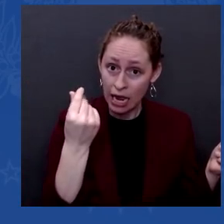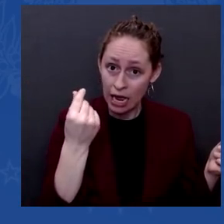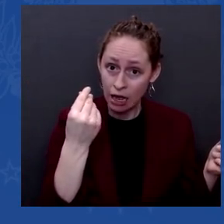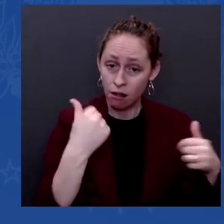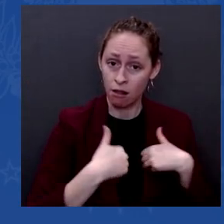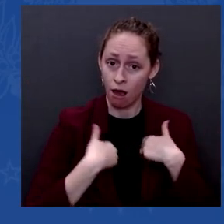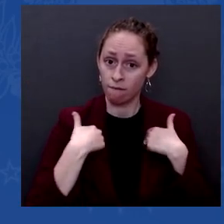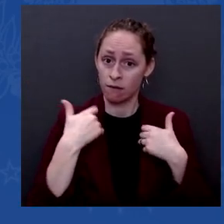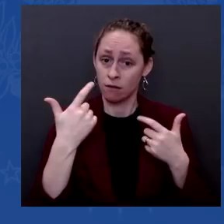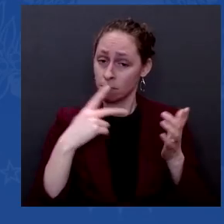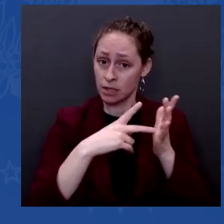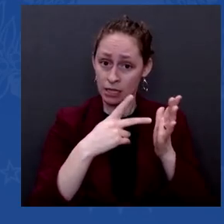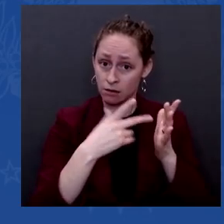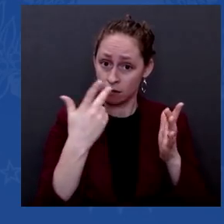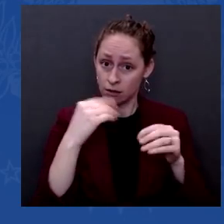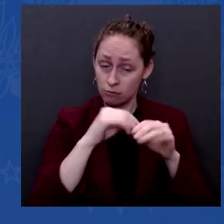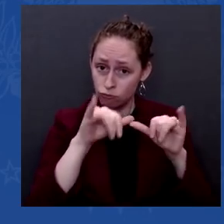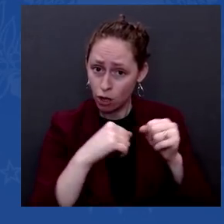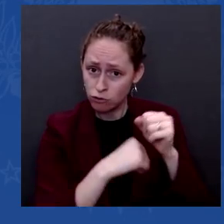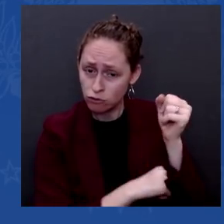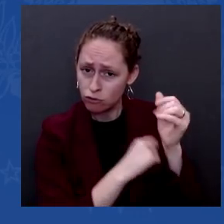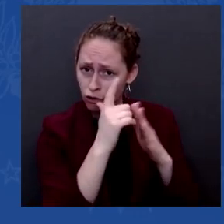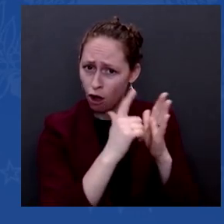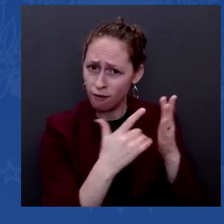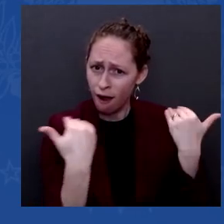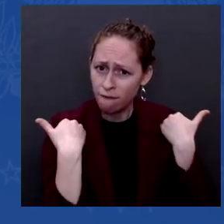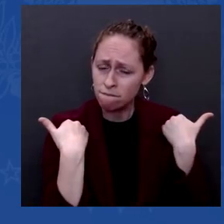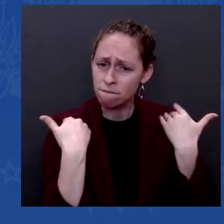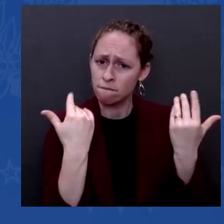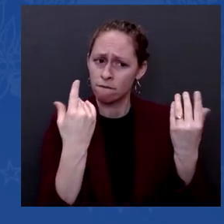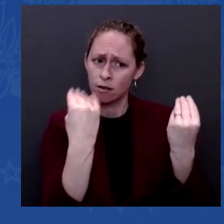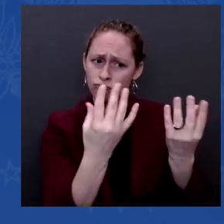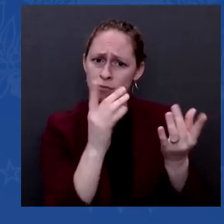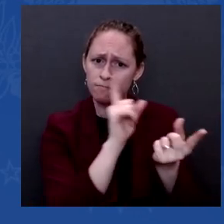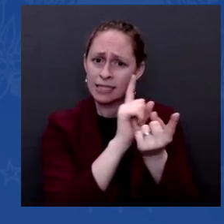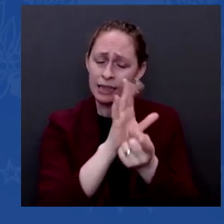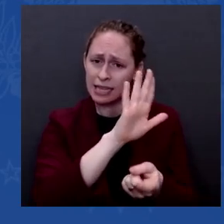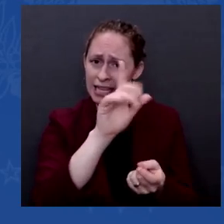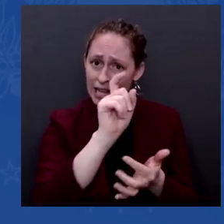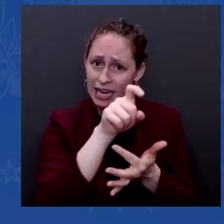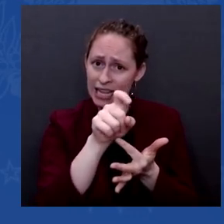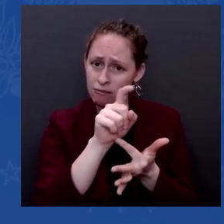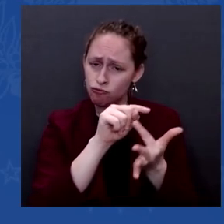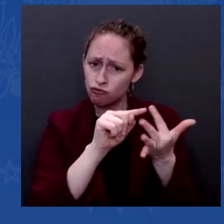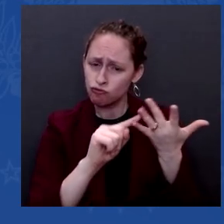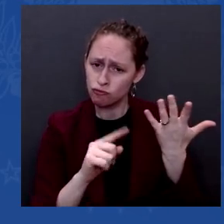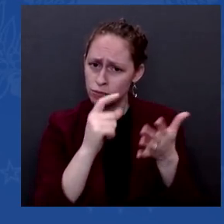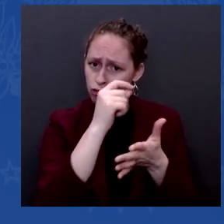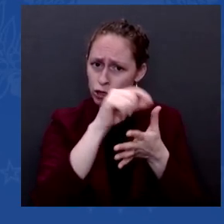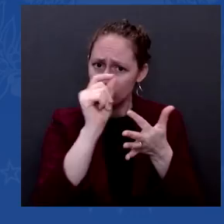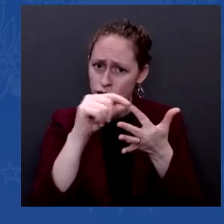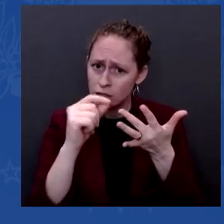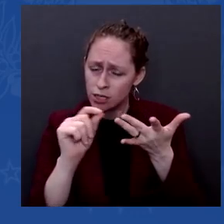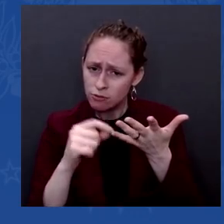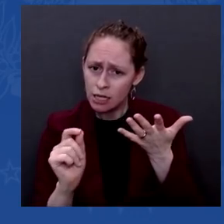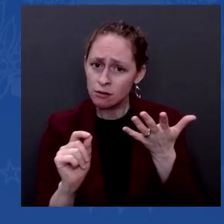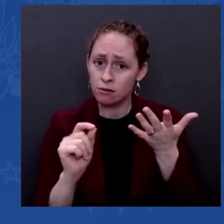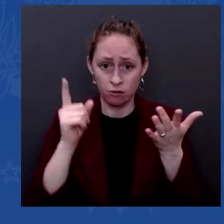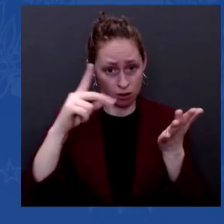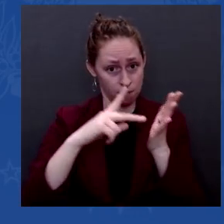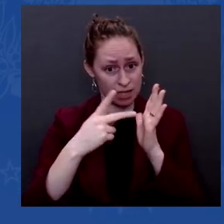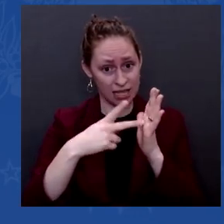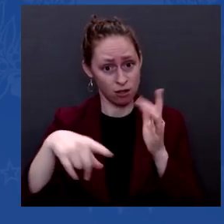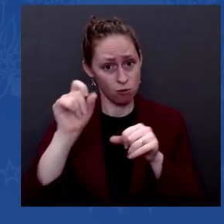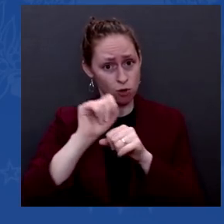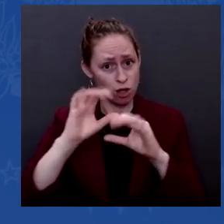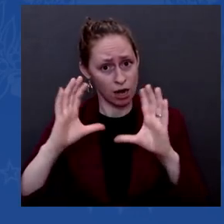for those things that, in fact, would significantly reduce the burden on working class people, but make them have to continue